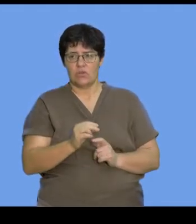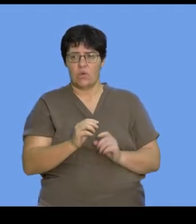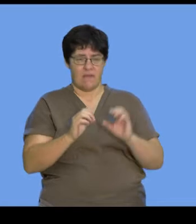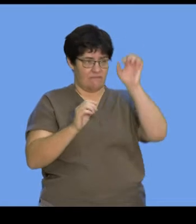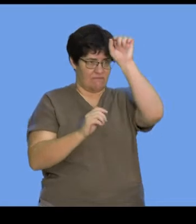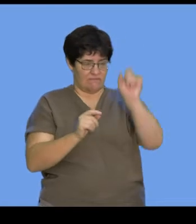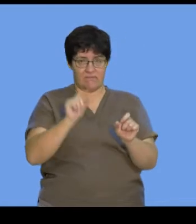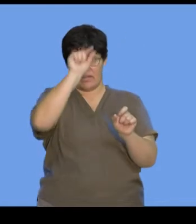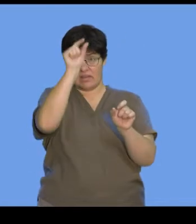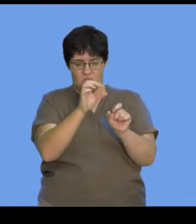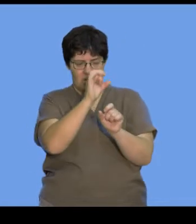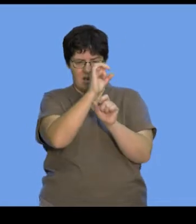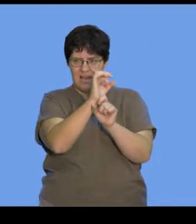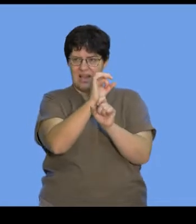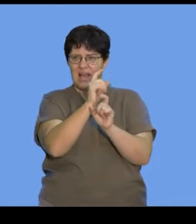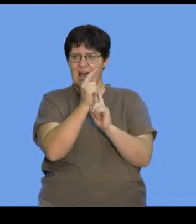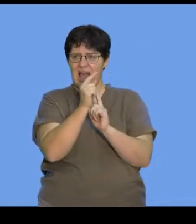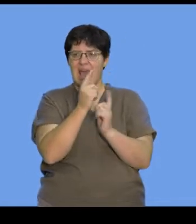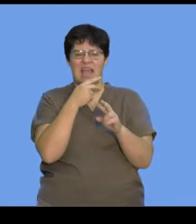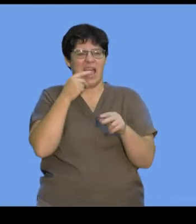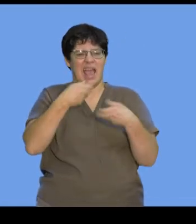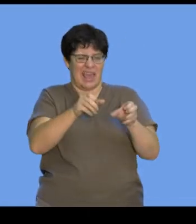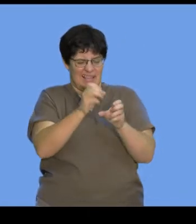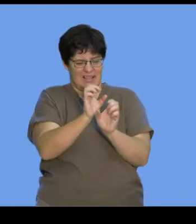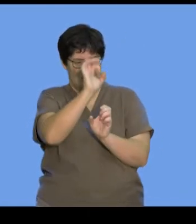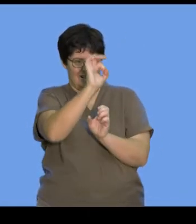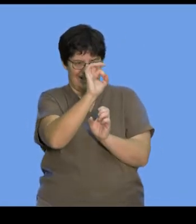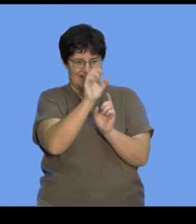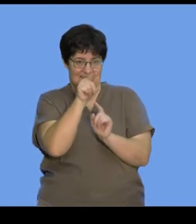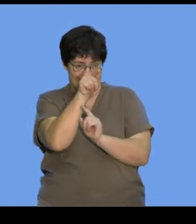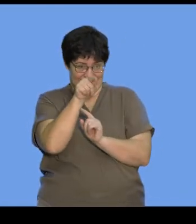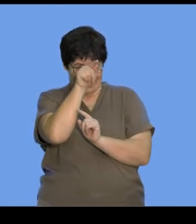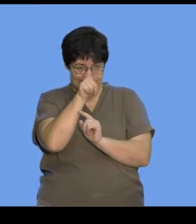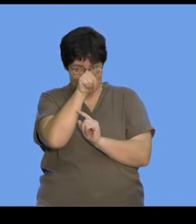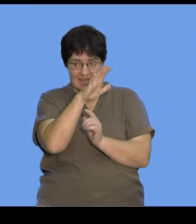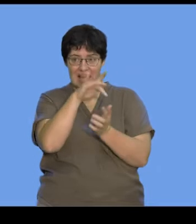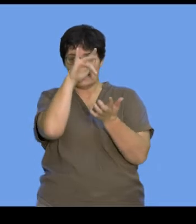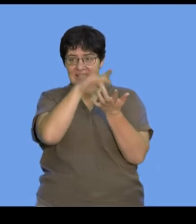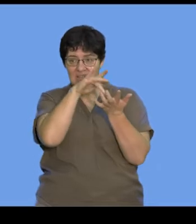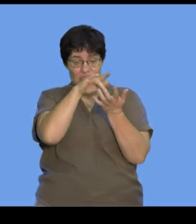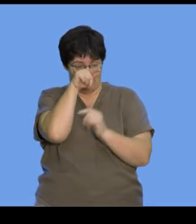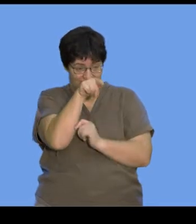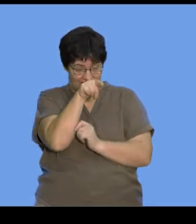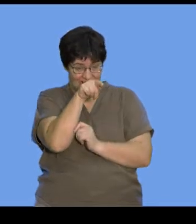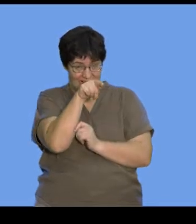the structure in an X-shaped structure, if you look at that, with the central